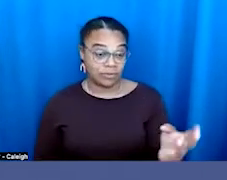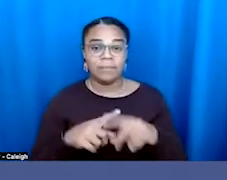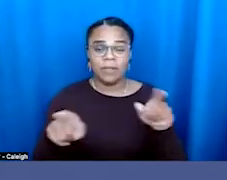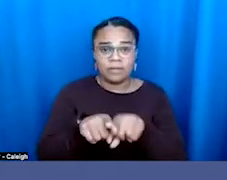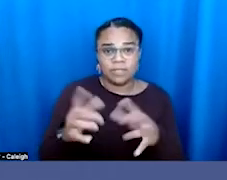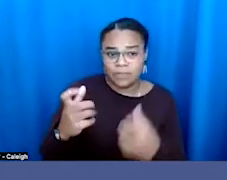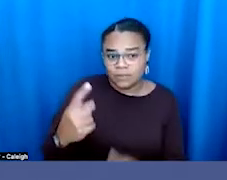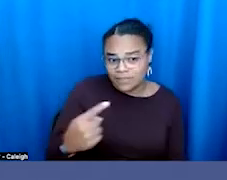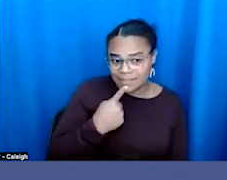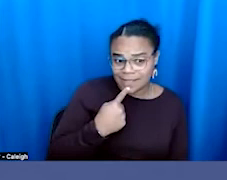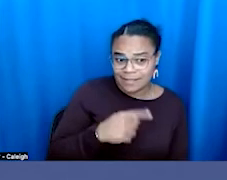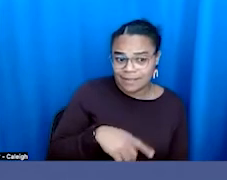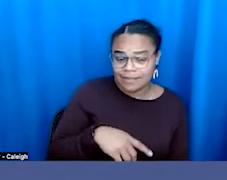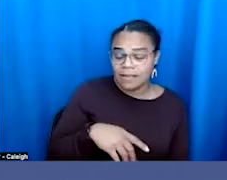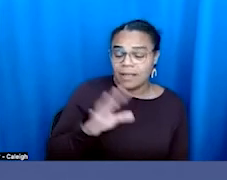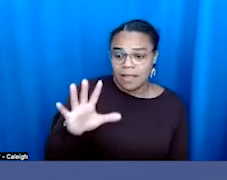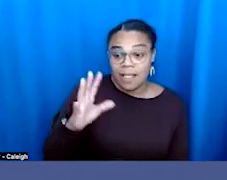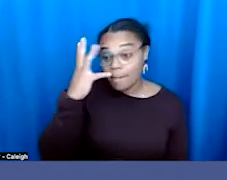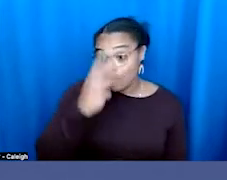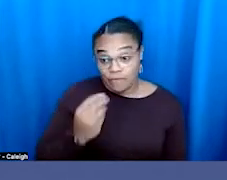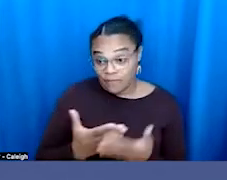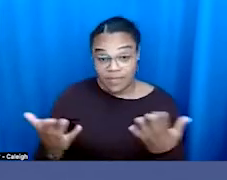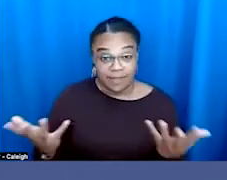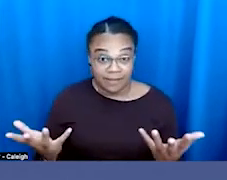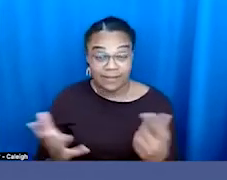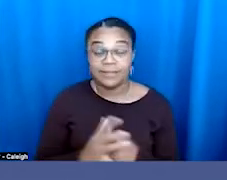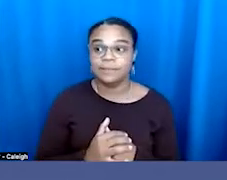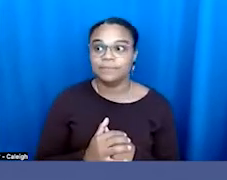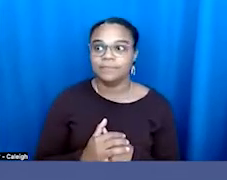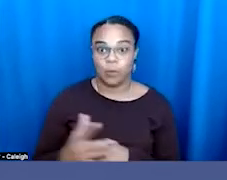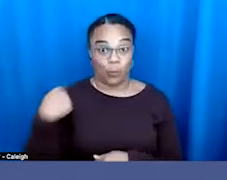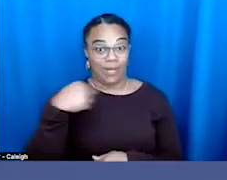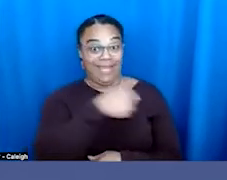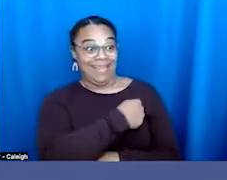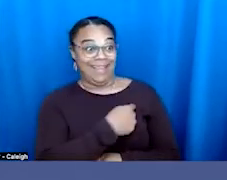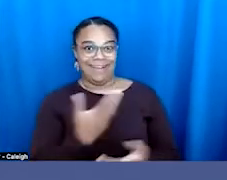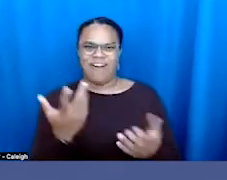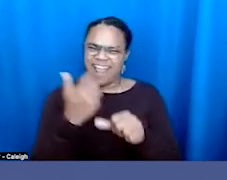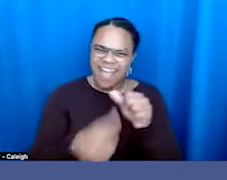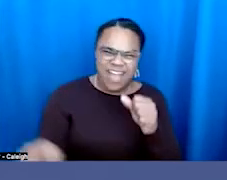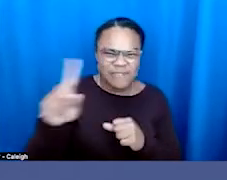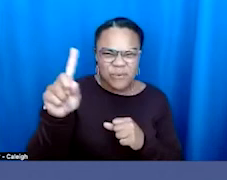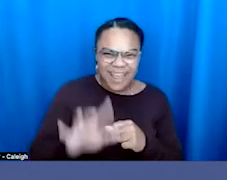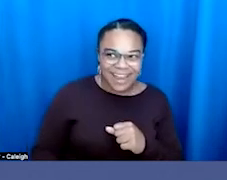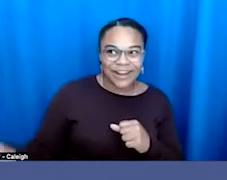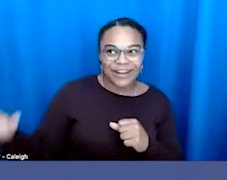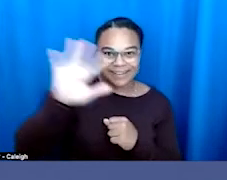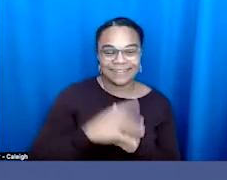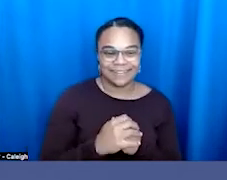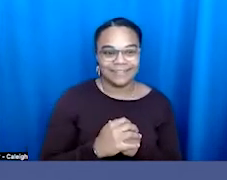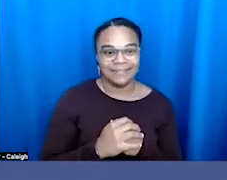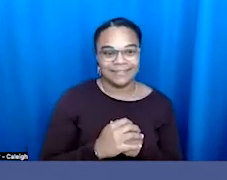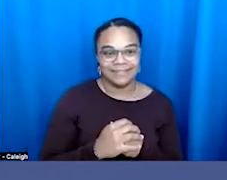to say the beauty is, right, we're everywhere. We are everywhere. So